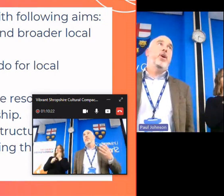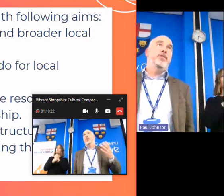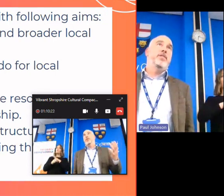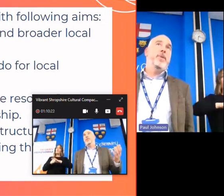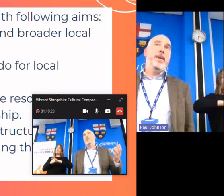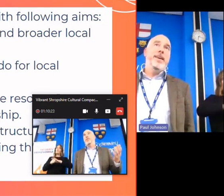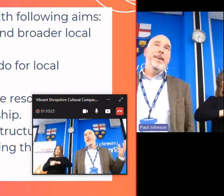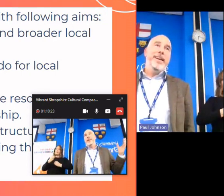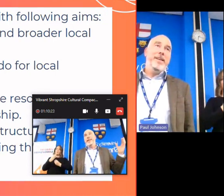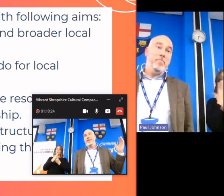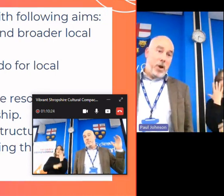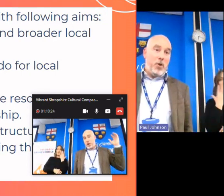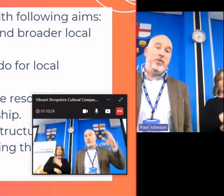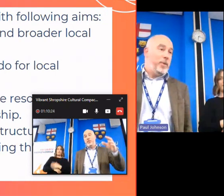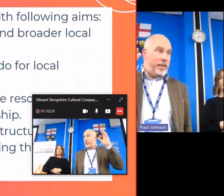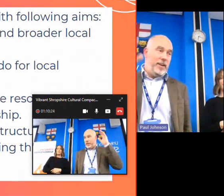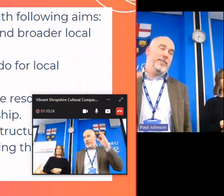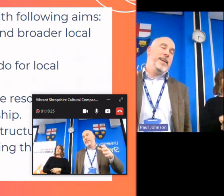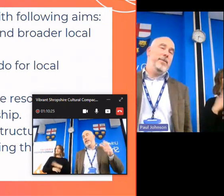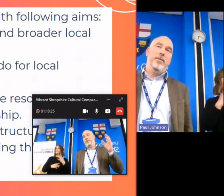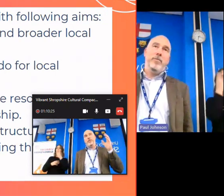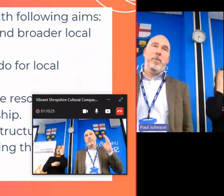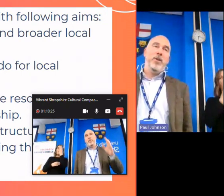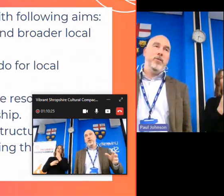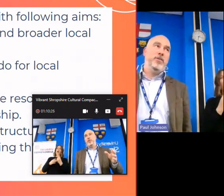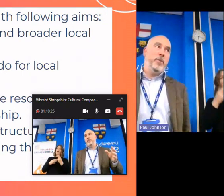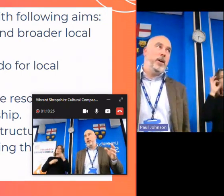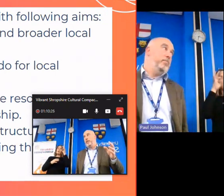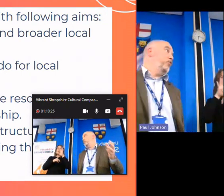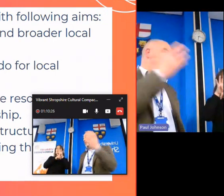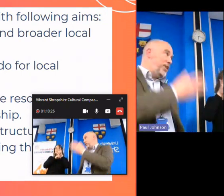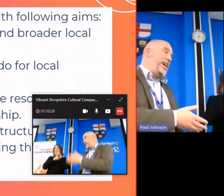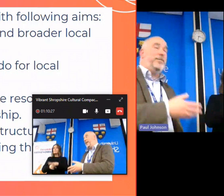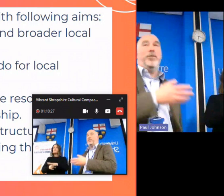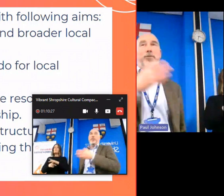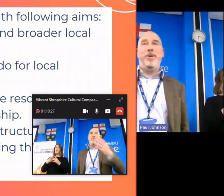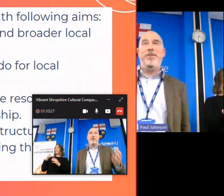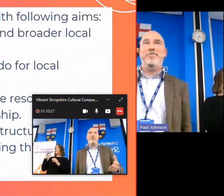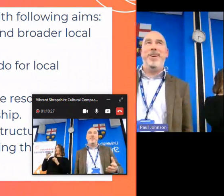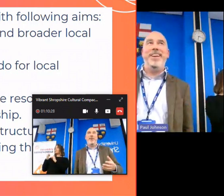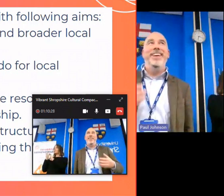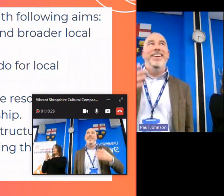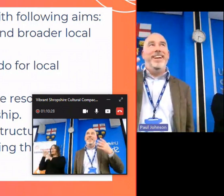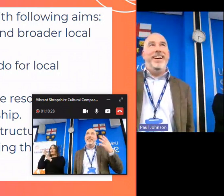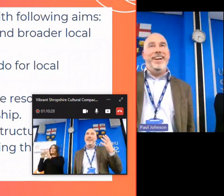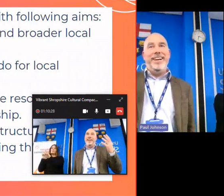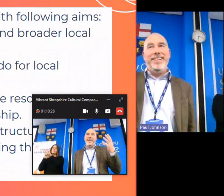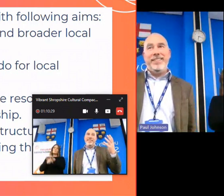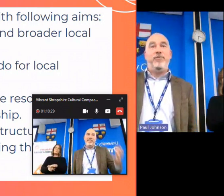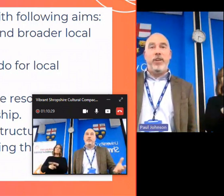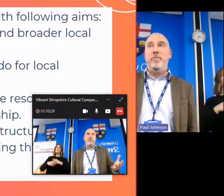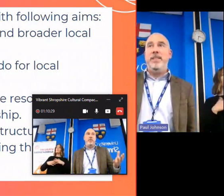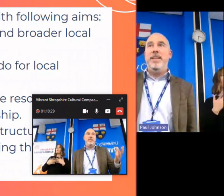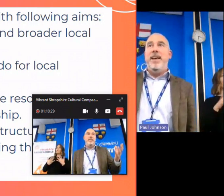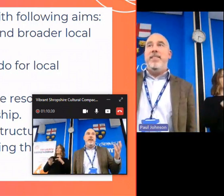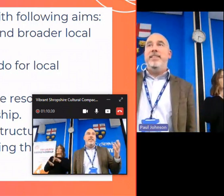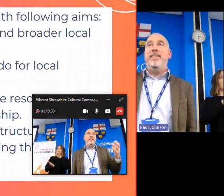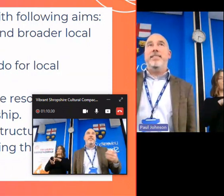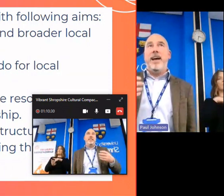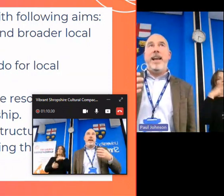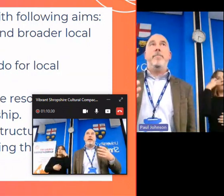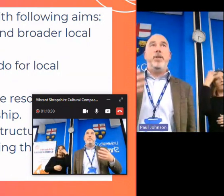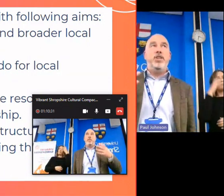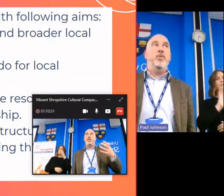supposed to be imposed by the arts council or imposed by shropshire council or imposed by uh central government